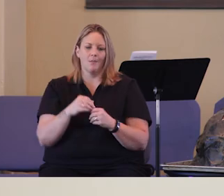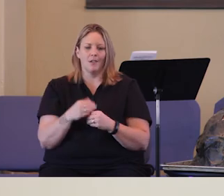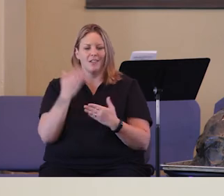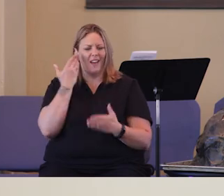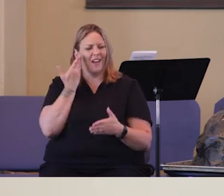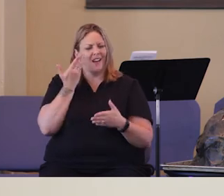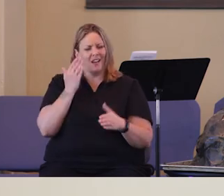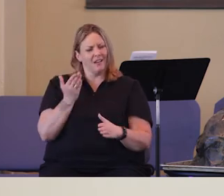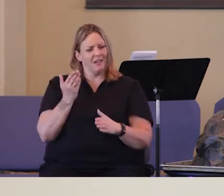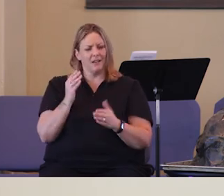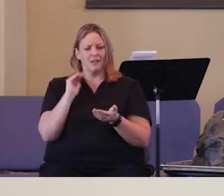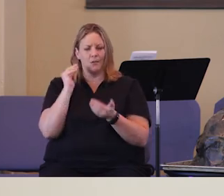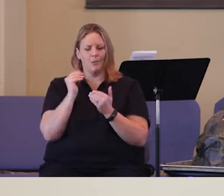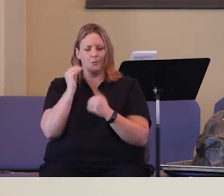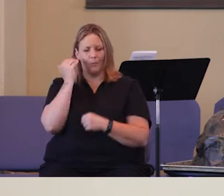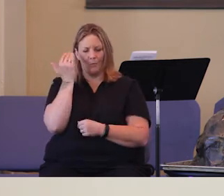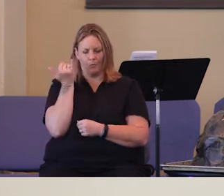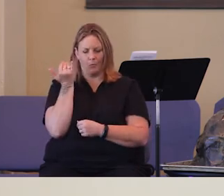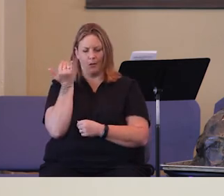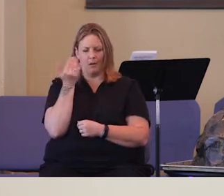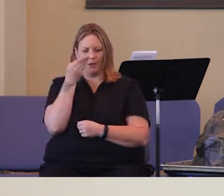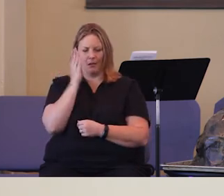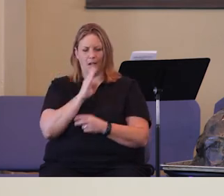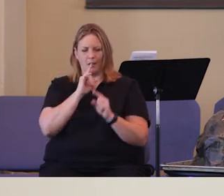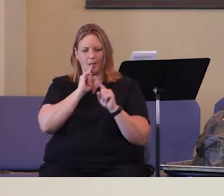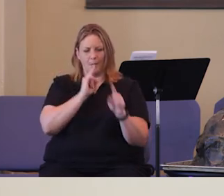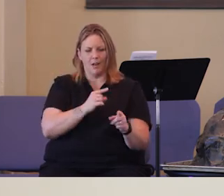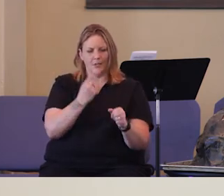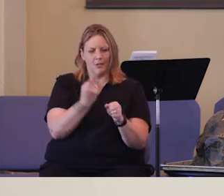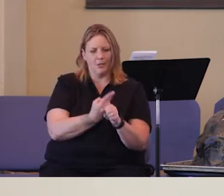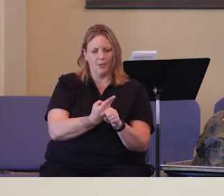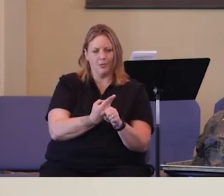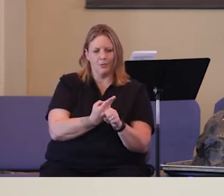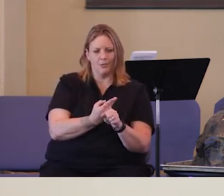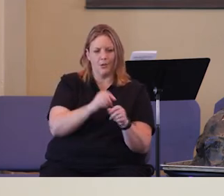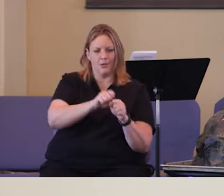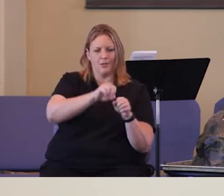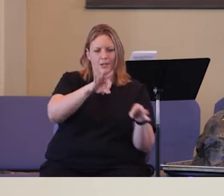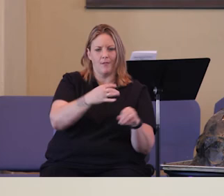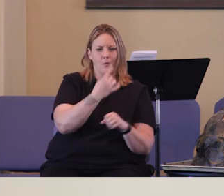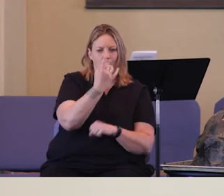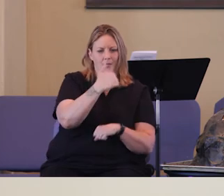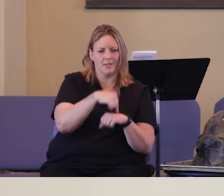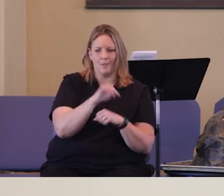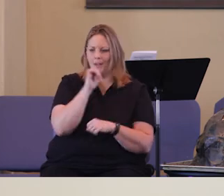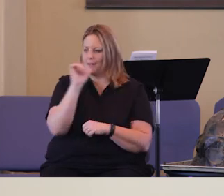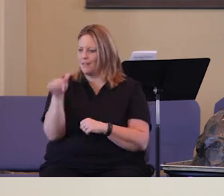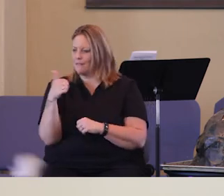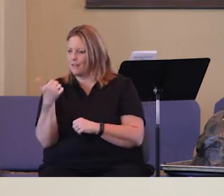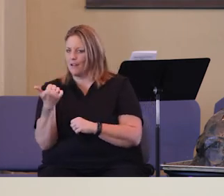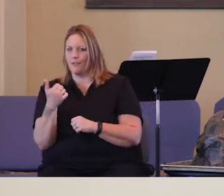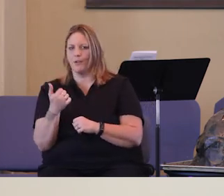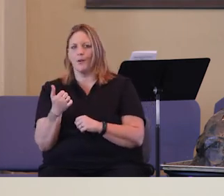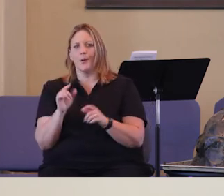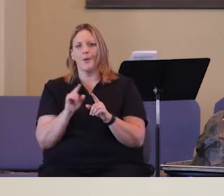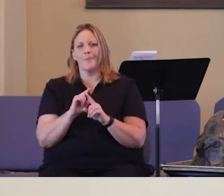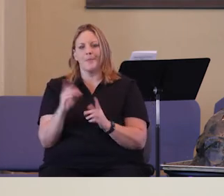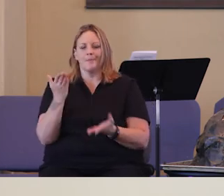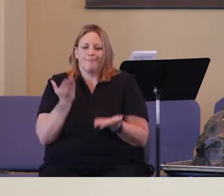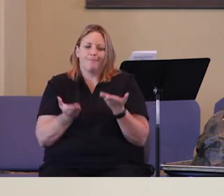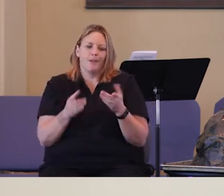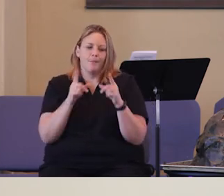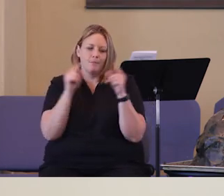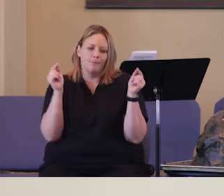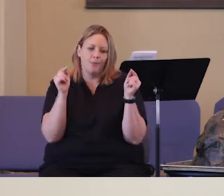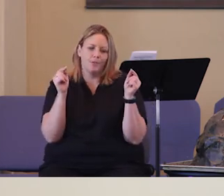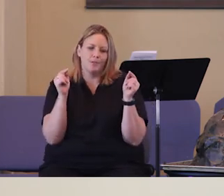sure why God commanded him to use a rod once and not use it a second time. But I think Moses just kind of reverted back to